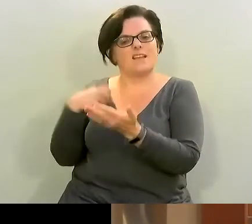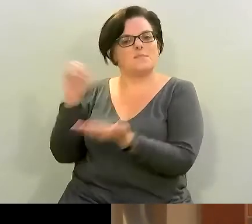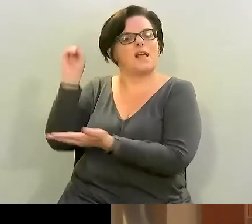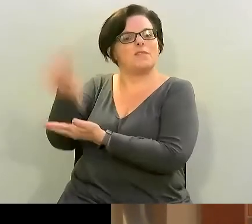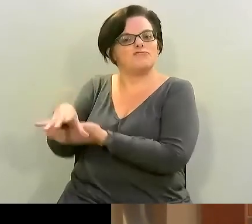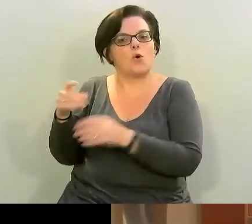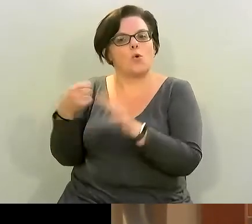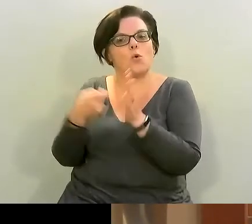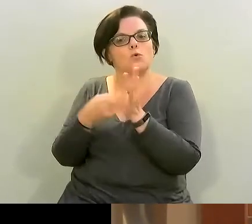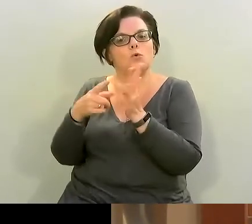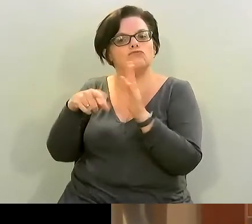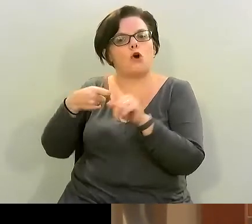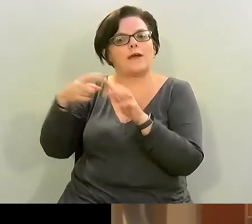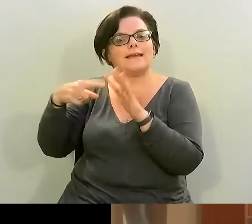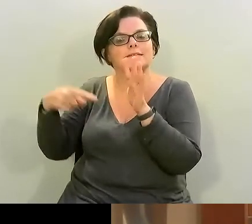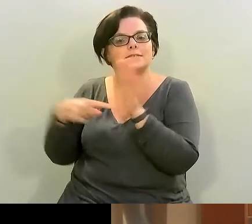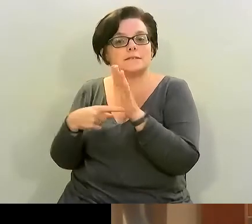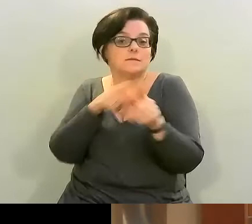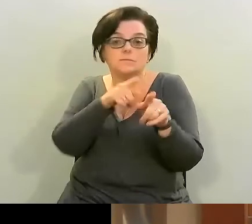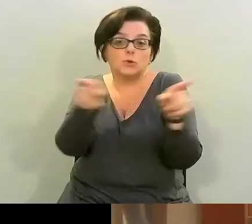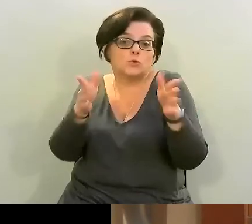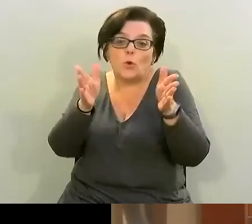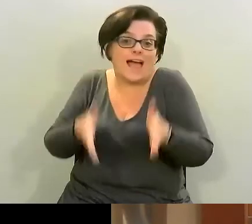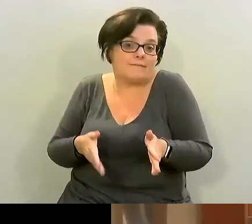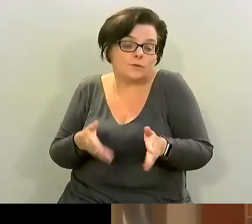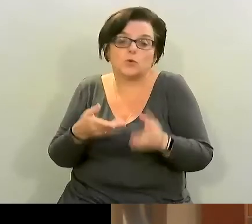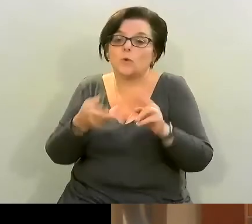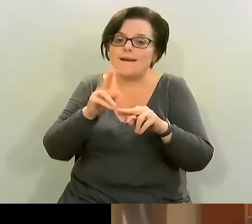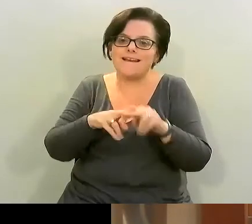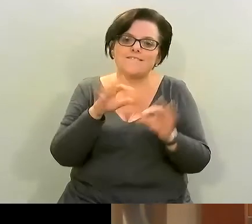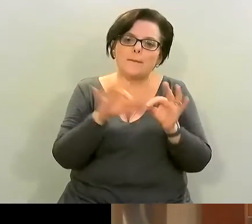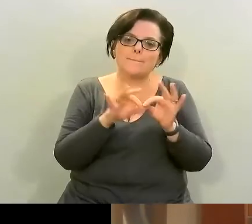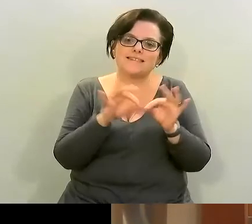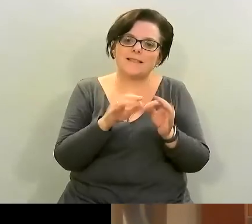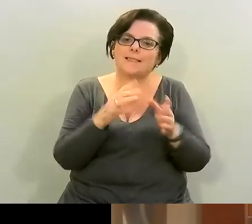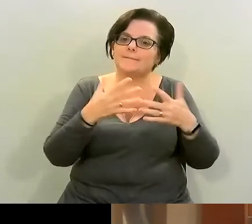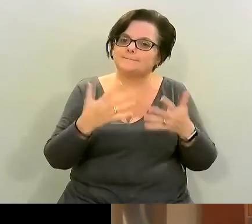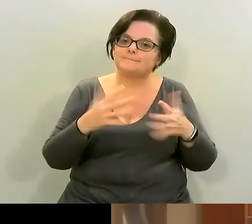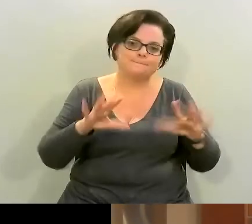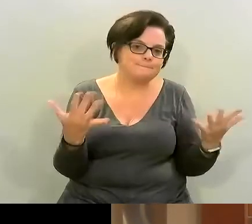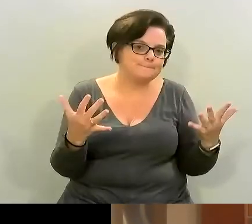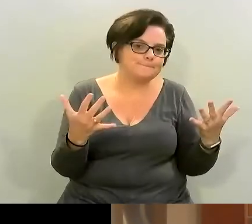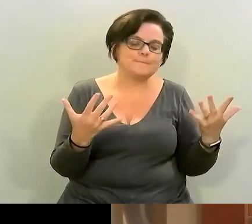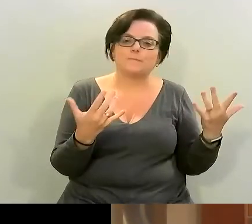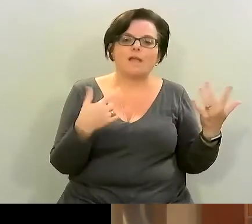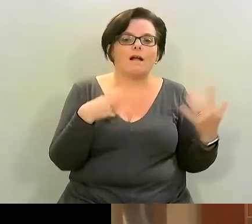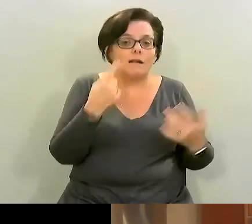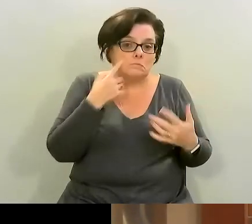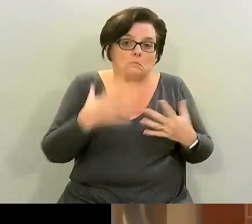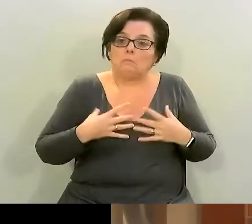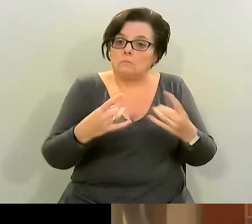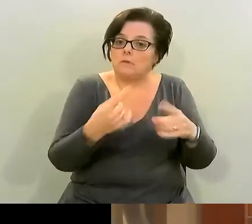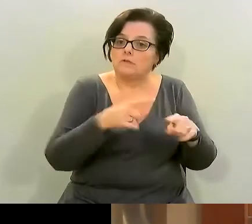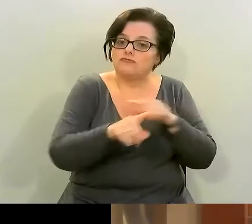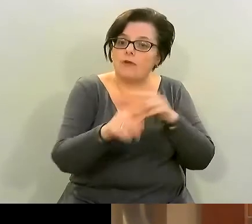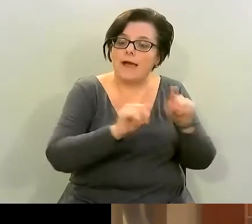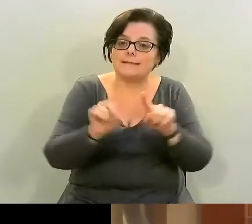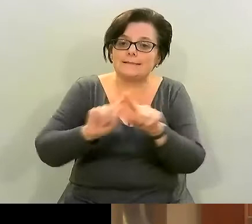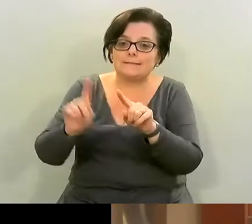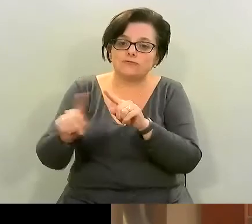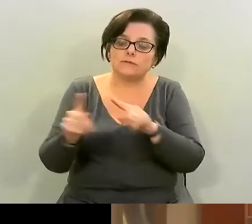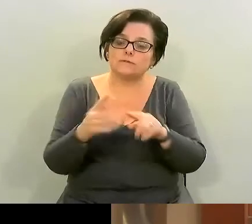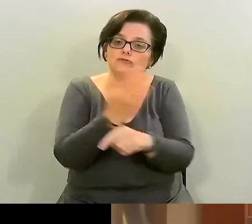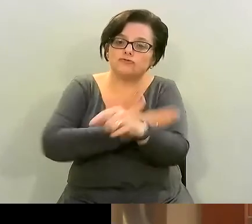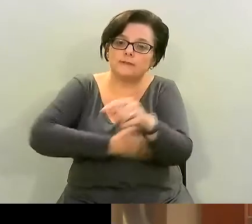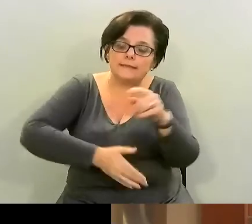you don't have to but the next time that you don't have basil in your fridge feel free to try some different greens kale i've done it with